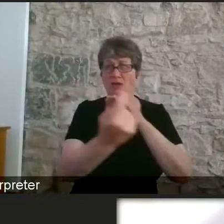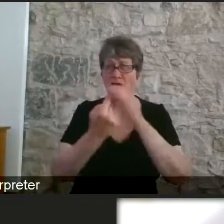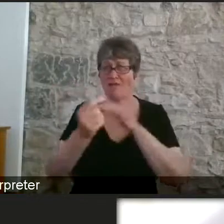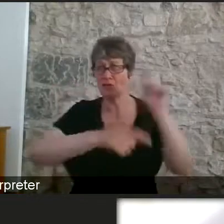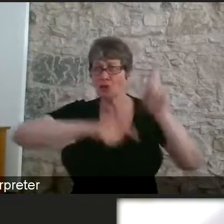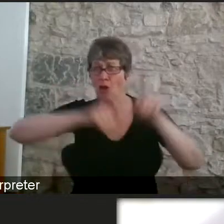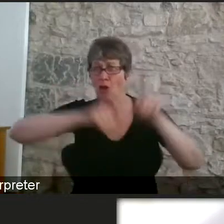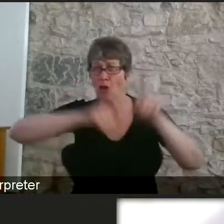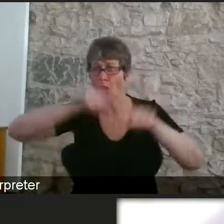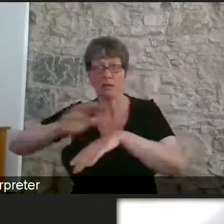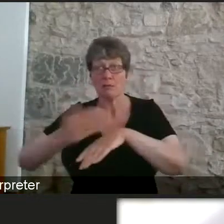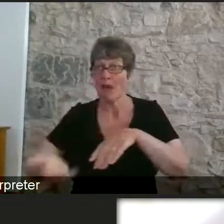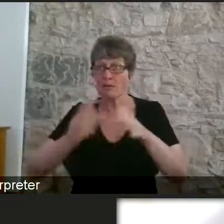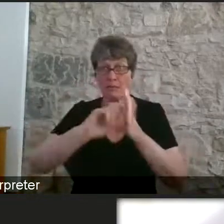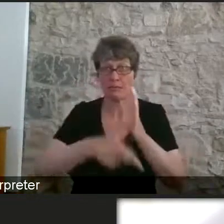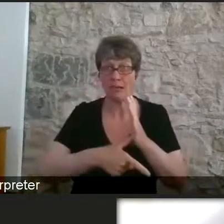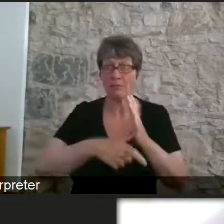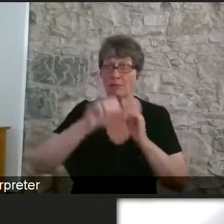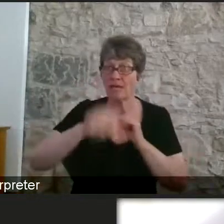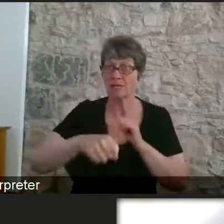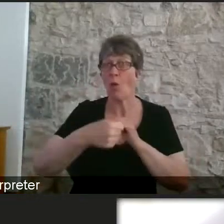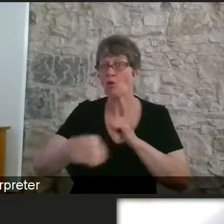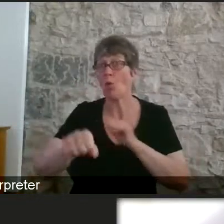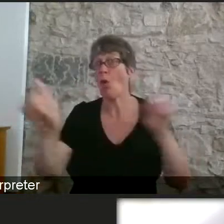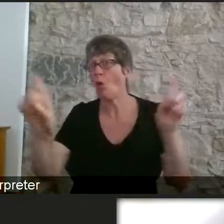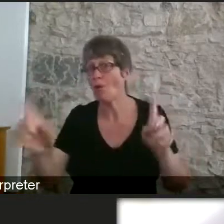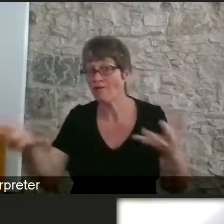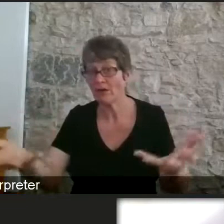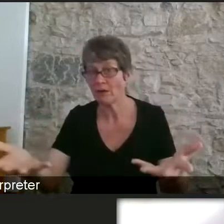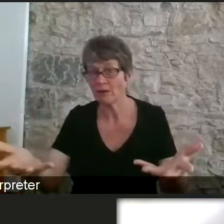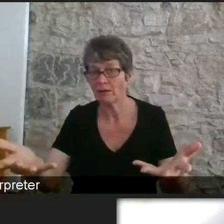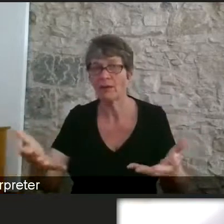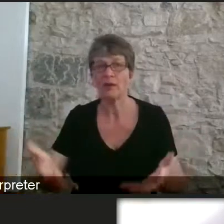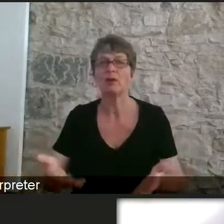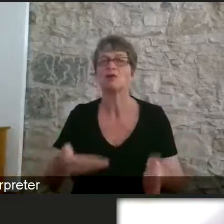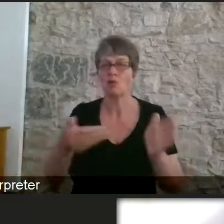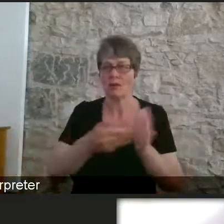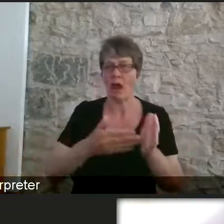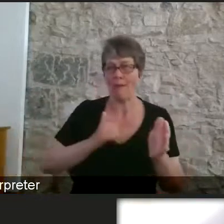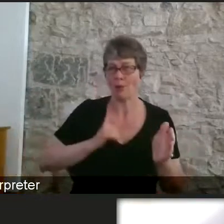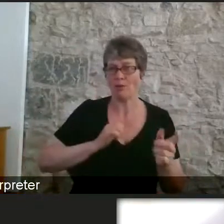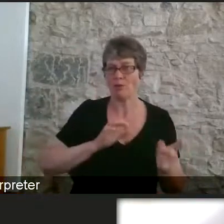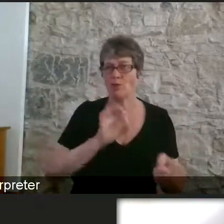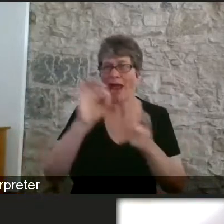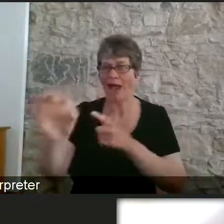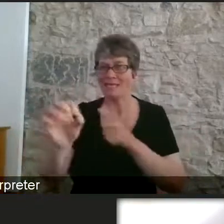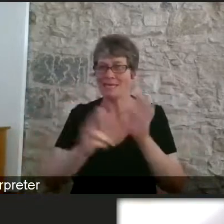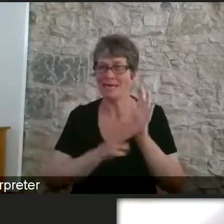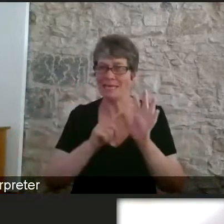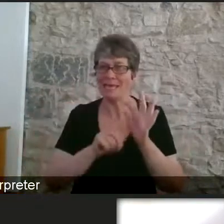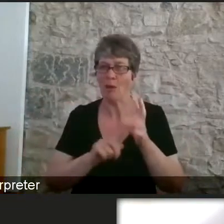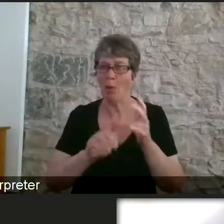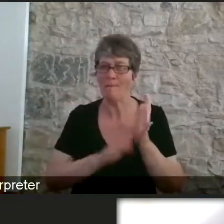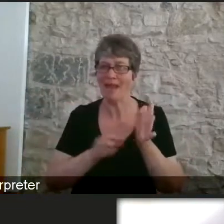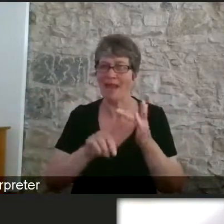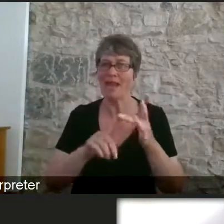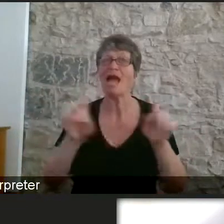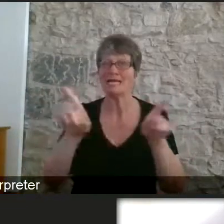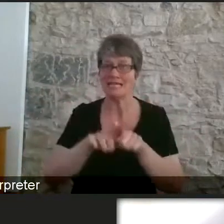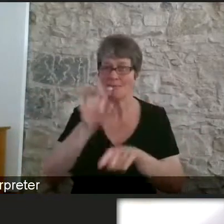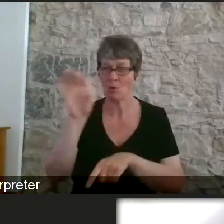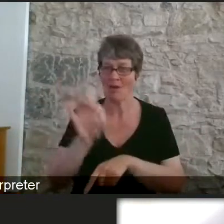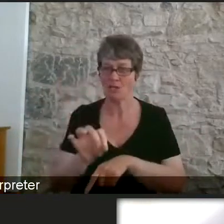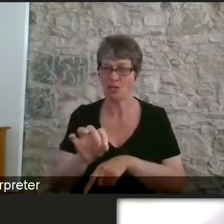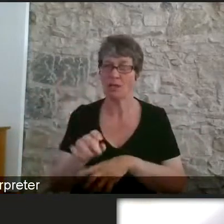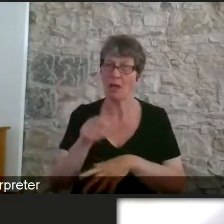I'm going to ask Naomi just in a little second the same question I suppose the key thing you mentioned obviously about everybody's different